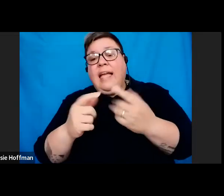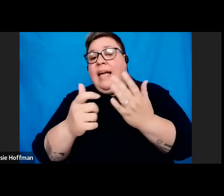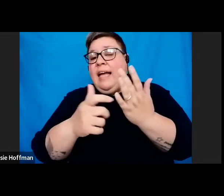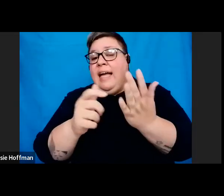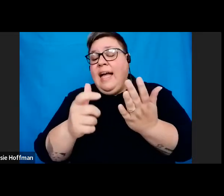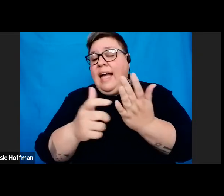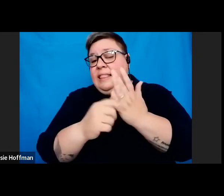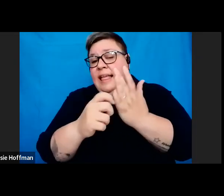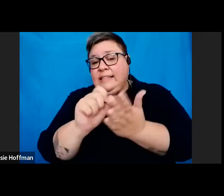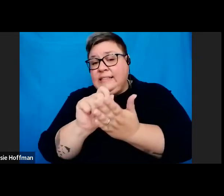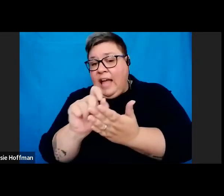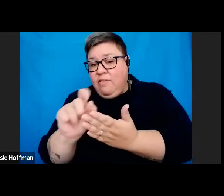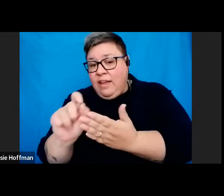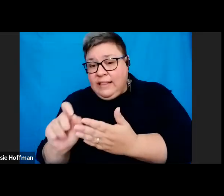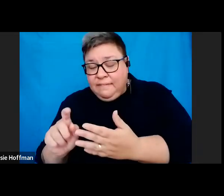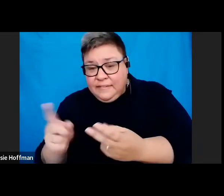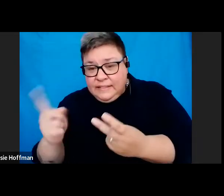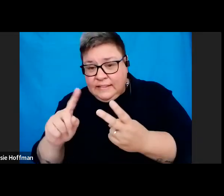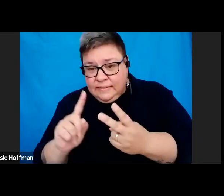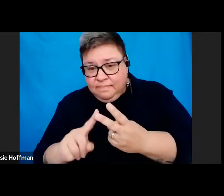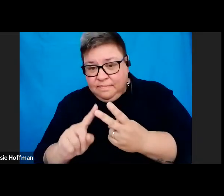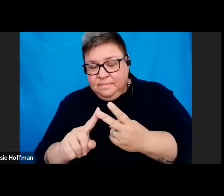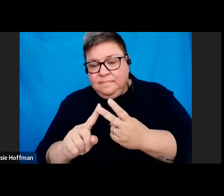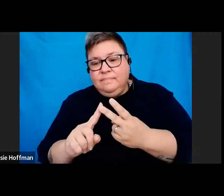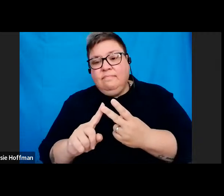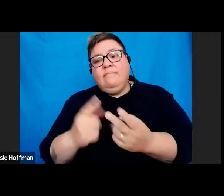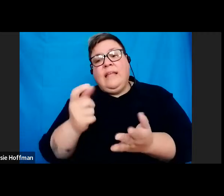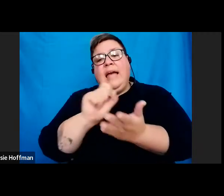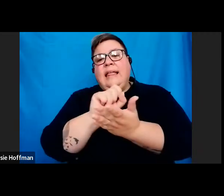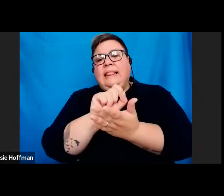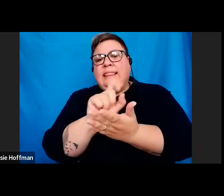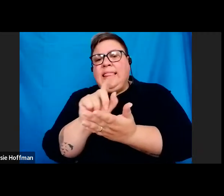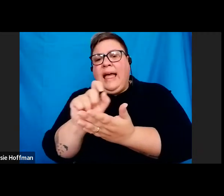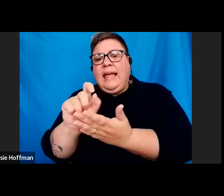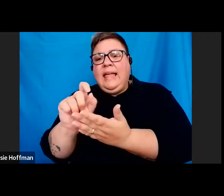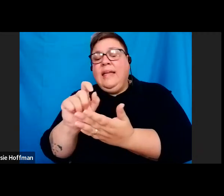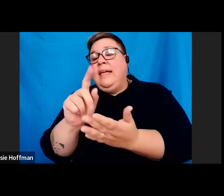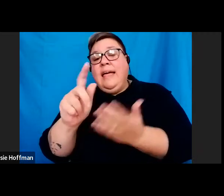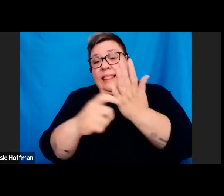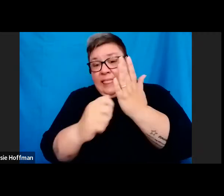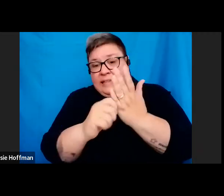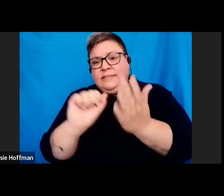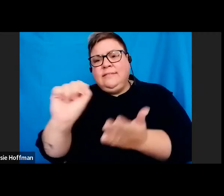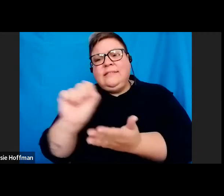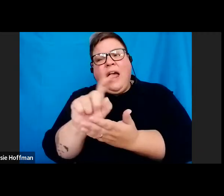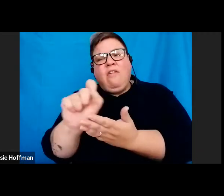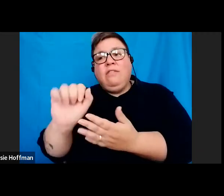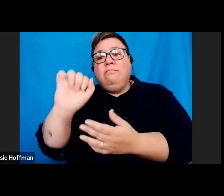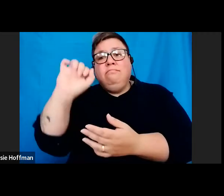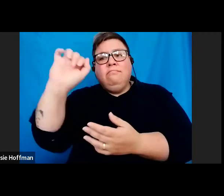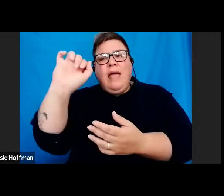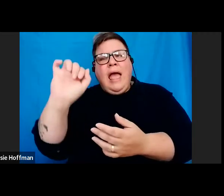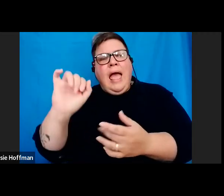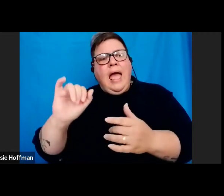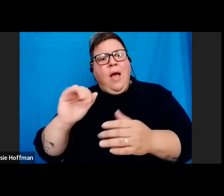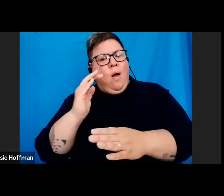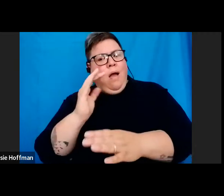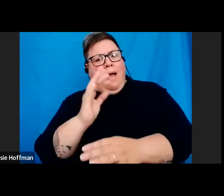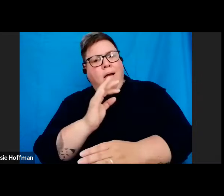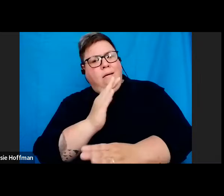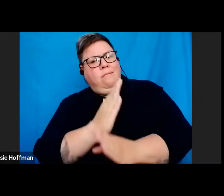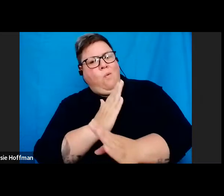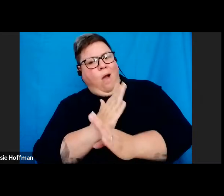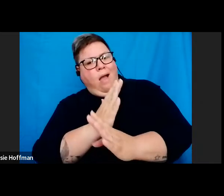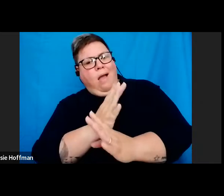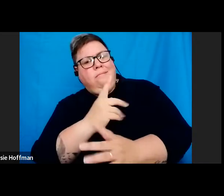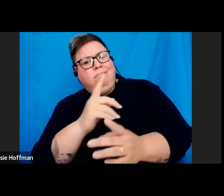types of tax directives by tax practitioners on behalf of individuals and employers, tax